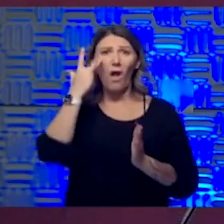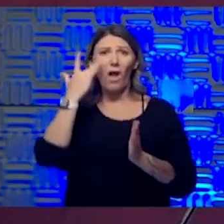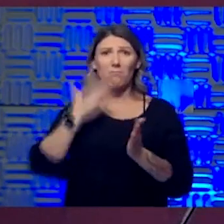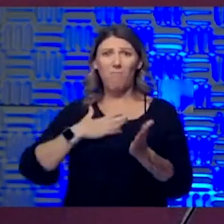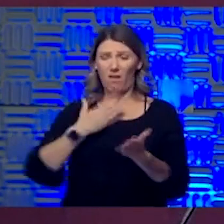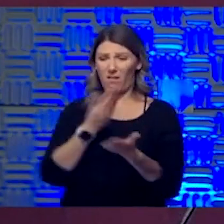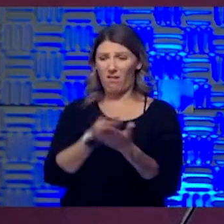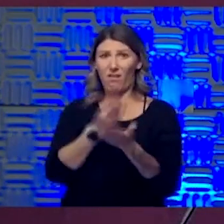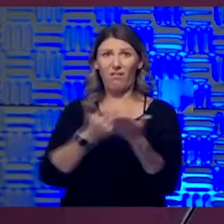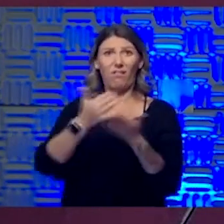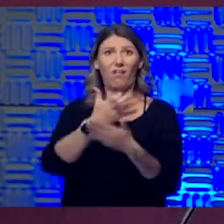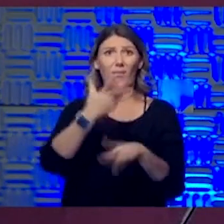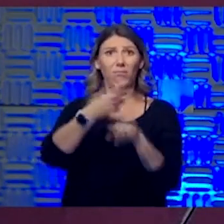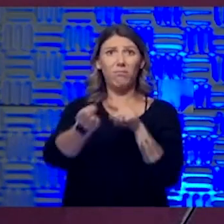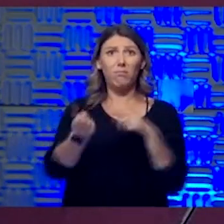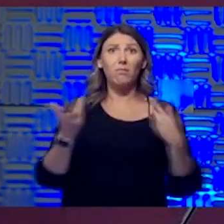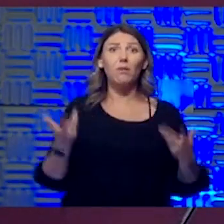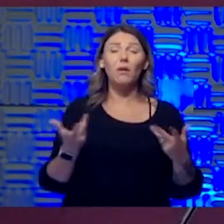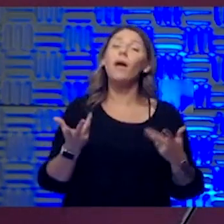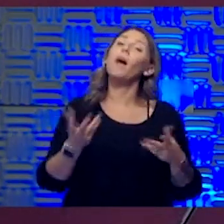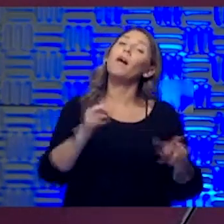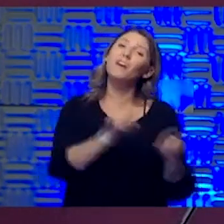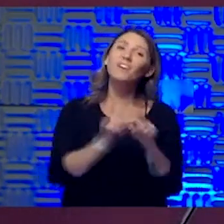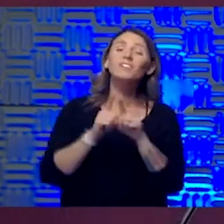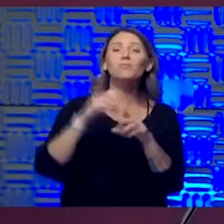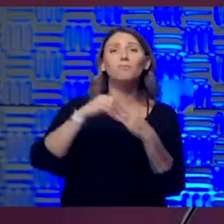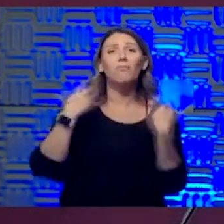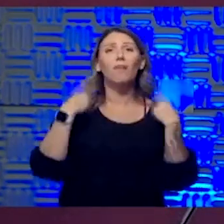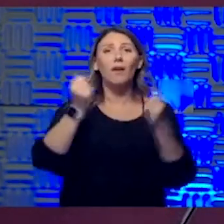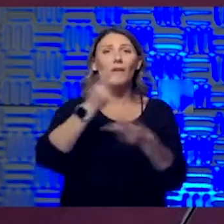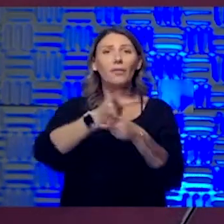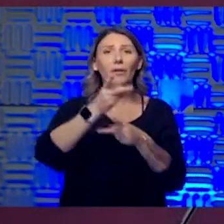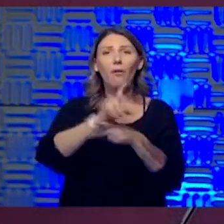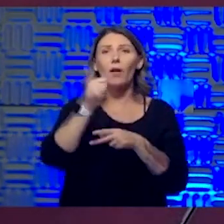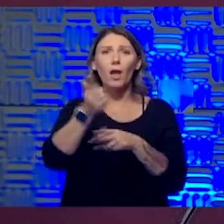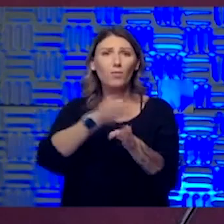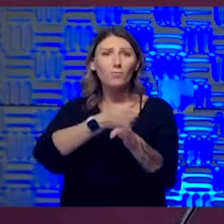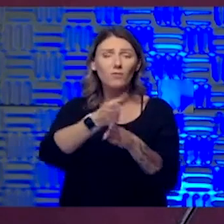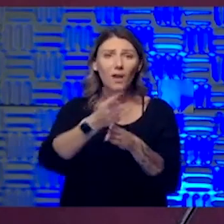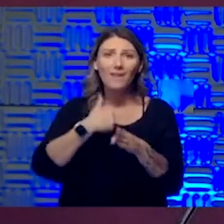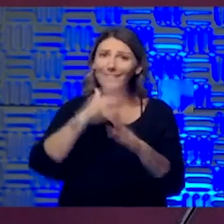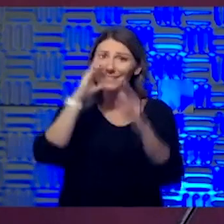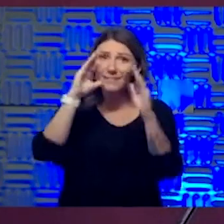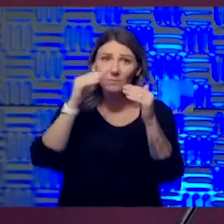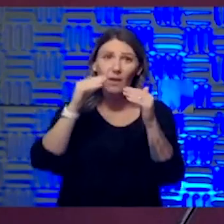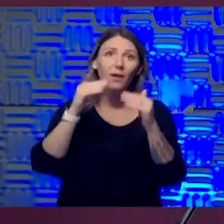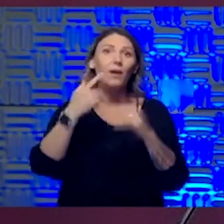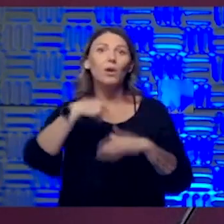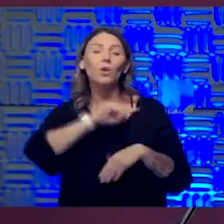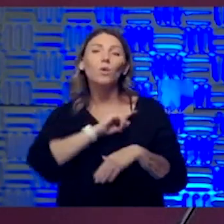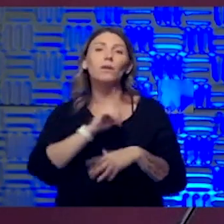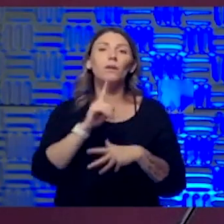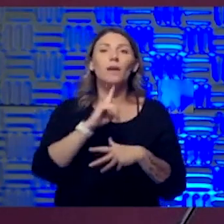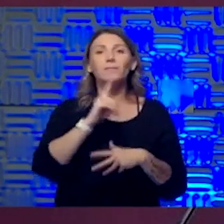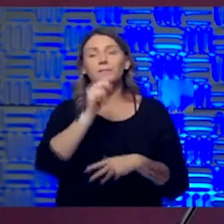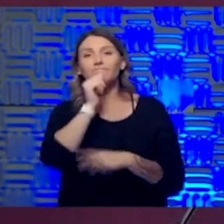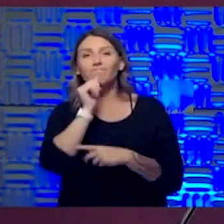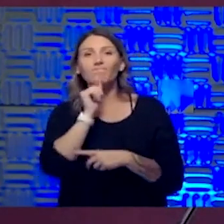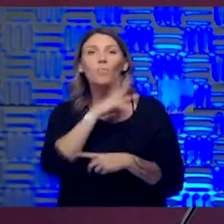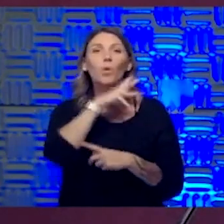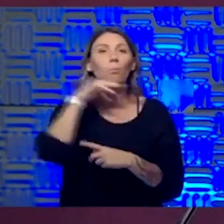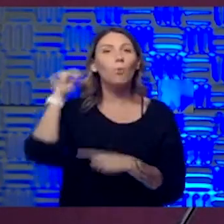gone. And then as, as all of us in healthcare and other professions, I, I certainly expect have to deal with this thing called burnout. And, you know,